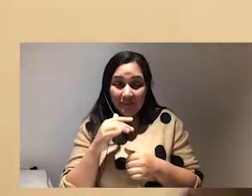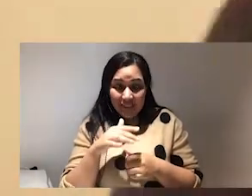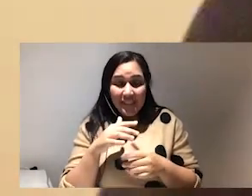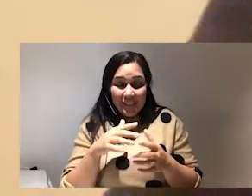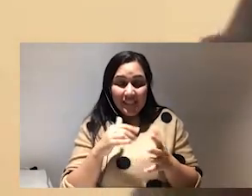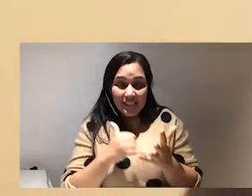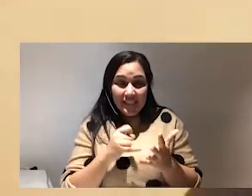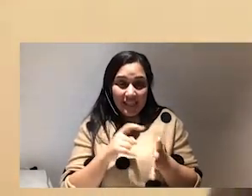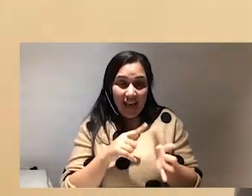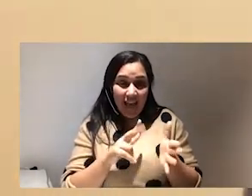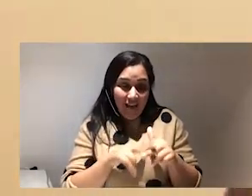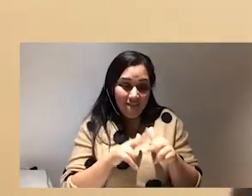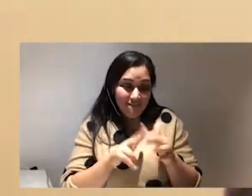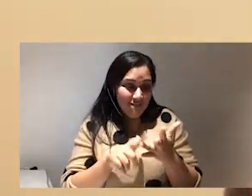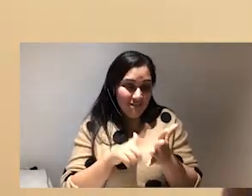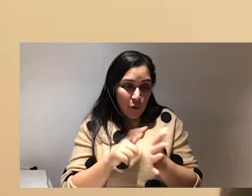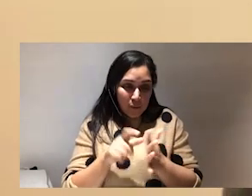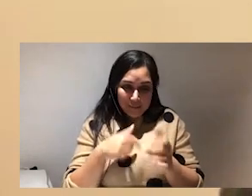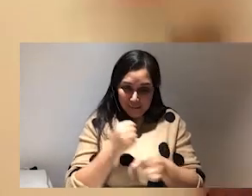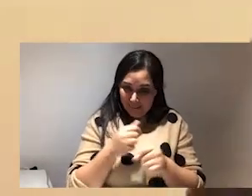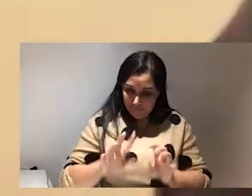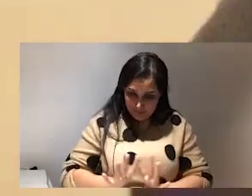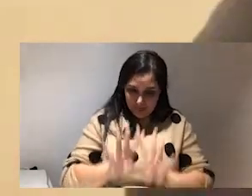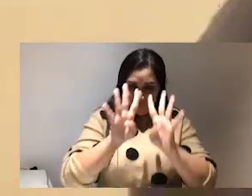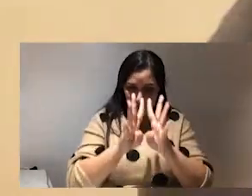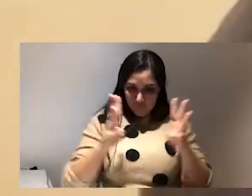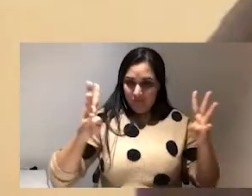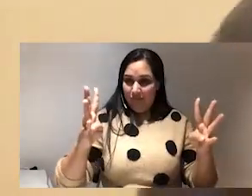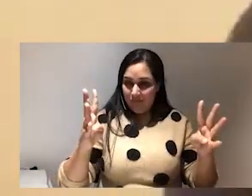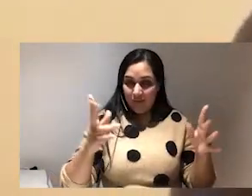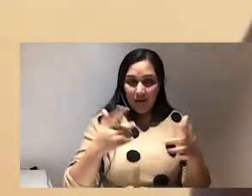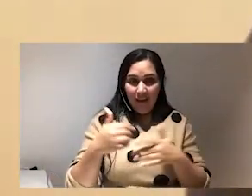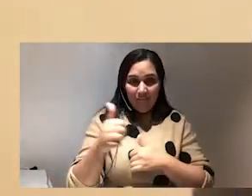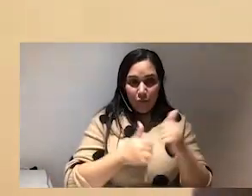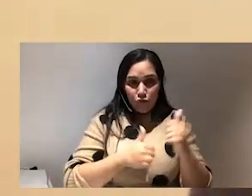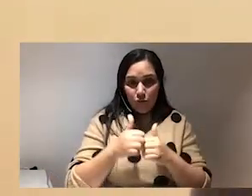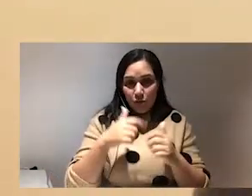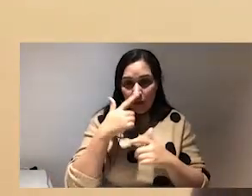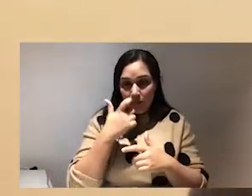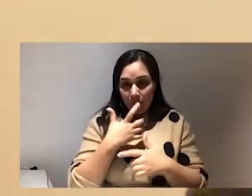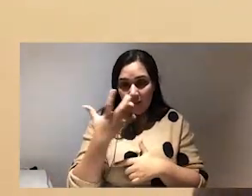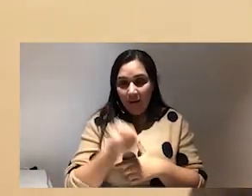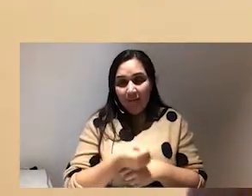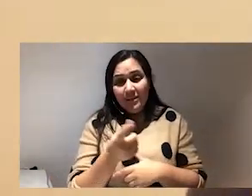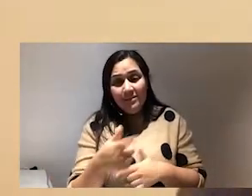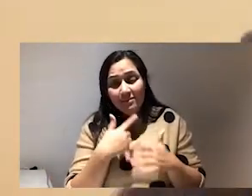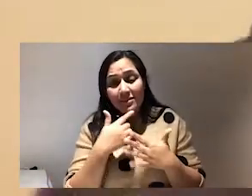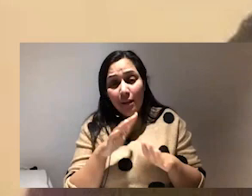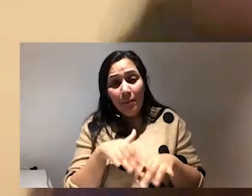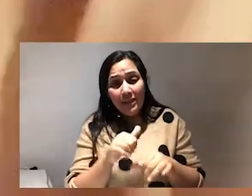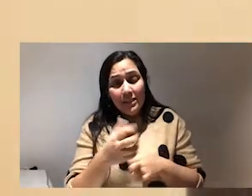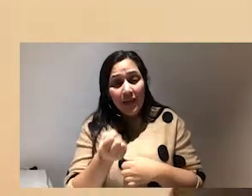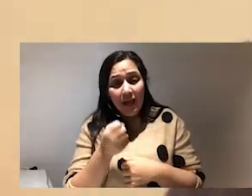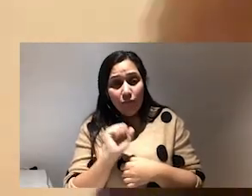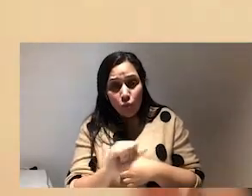scaffolding and and again that's why like i would never have thought about that and so i think it's a blessing to have your mom who